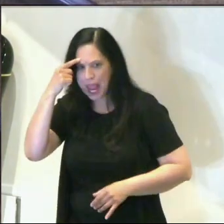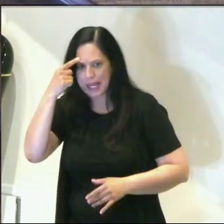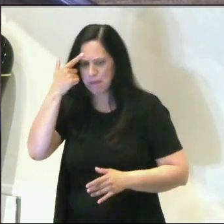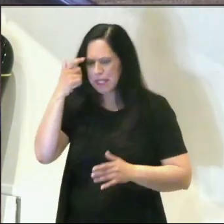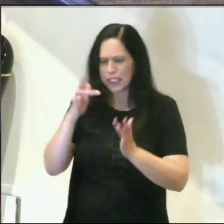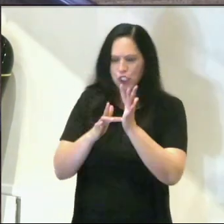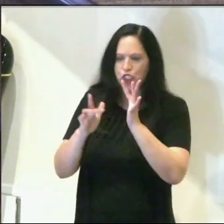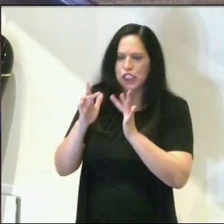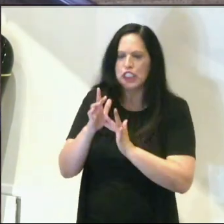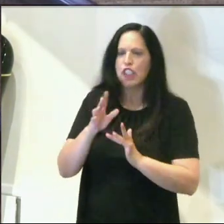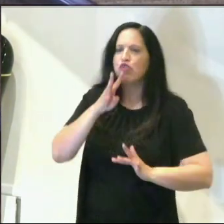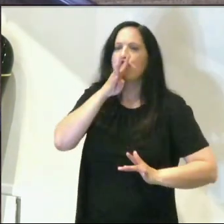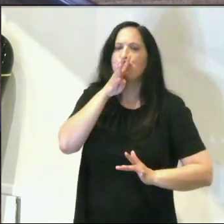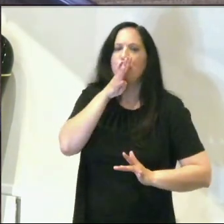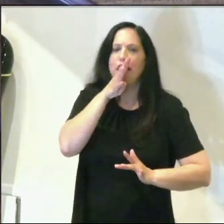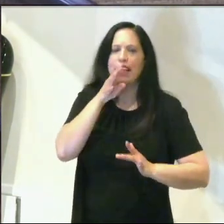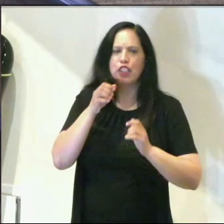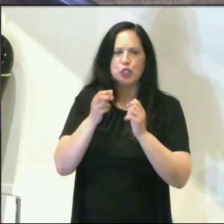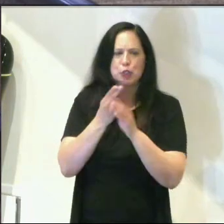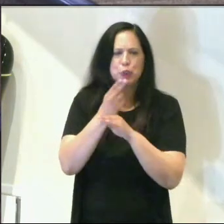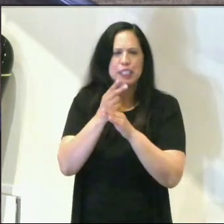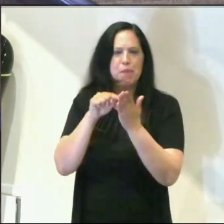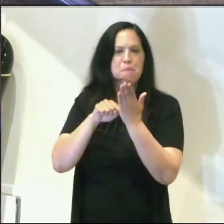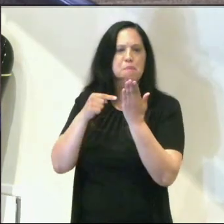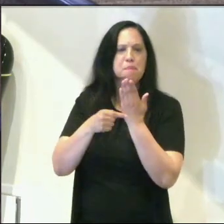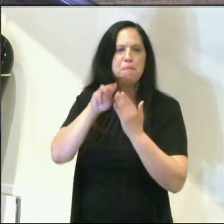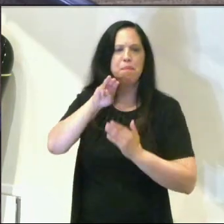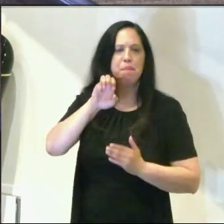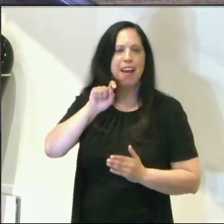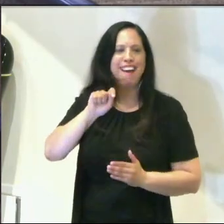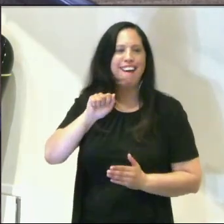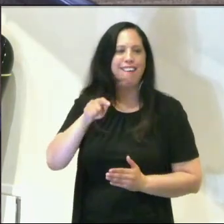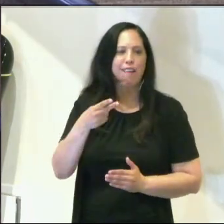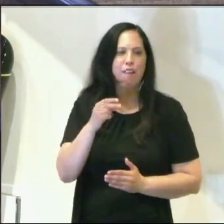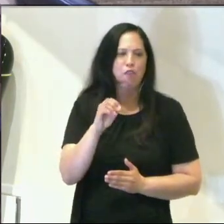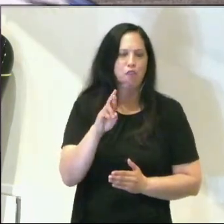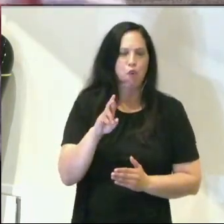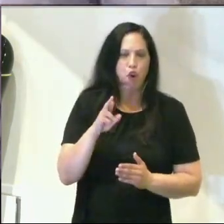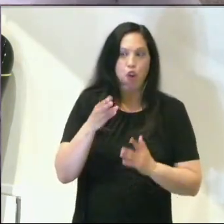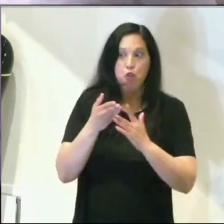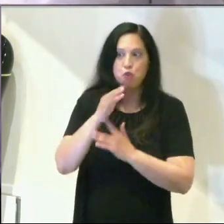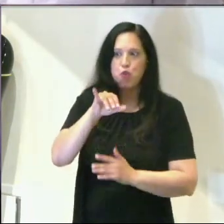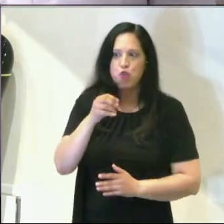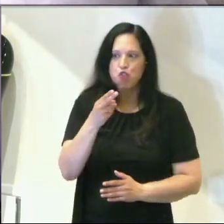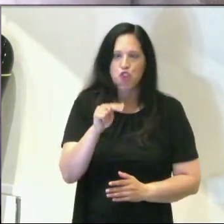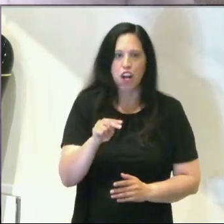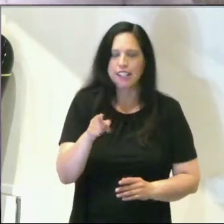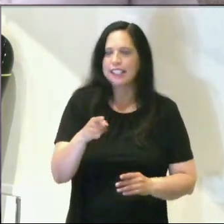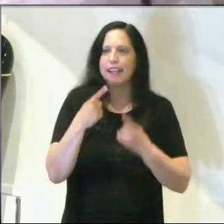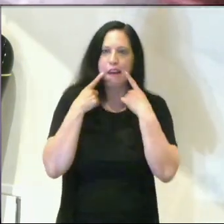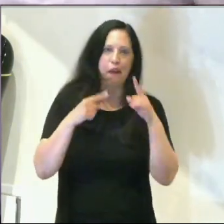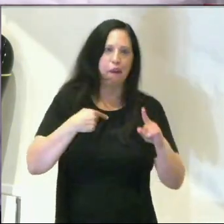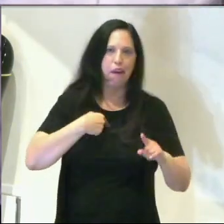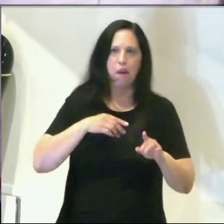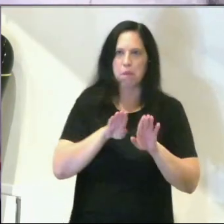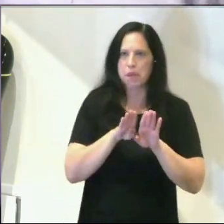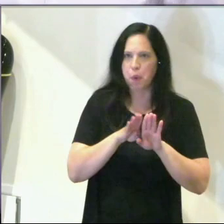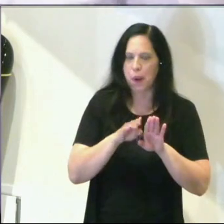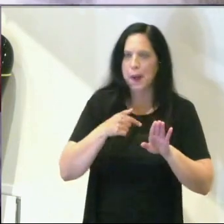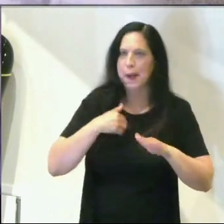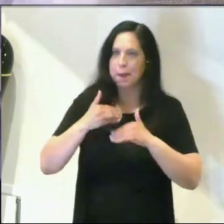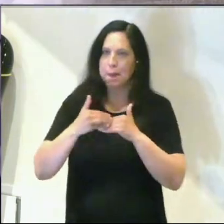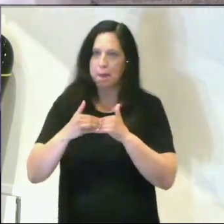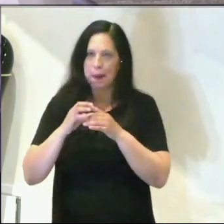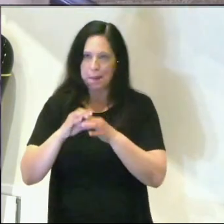been speaking metaphorically all through John. He's been telling the disciples, I'm the door. I'm the bread of life.